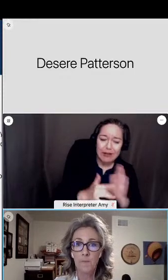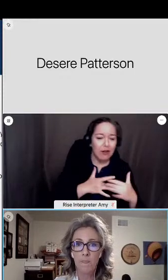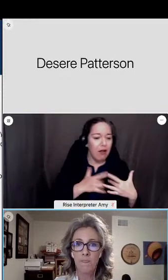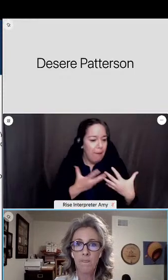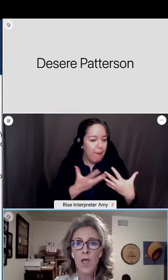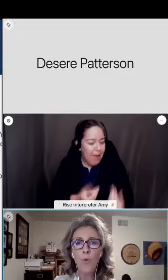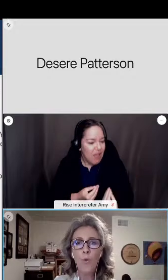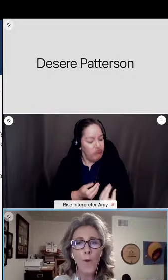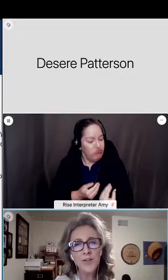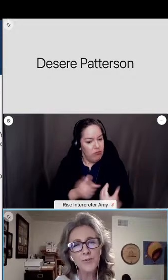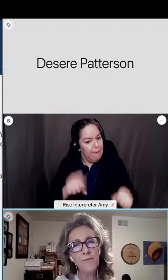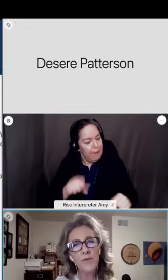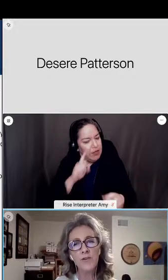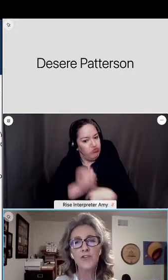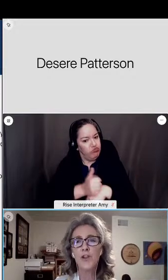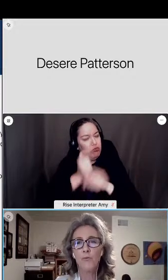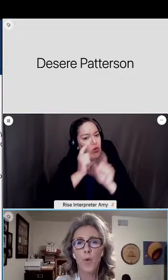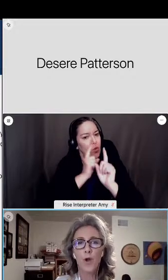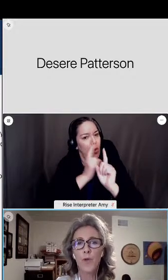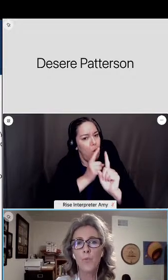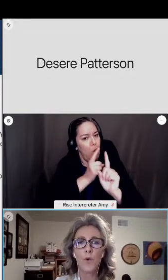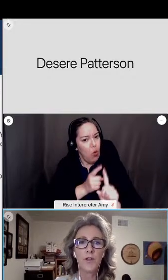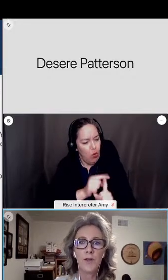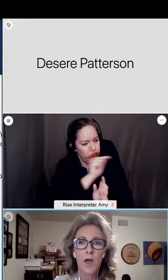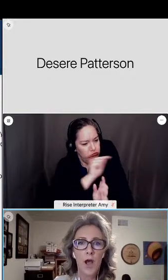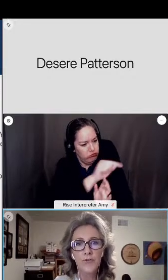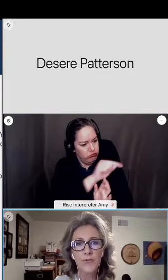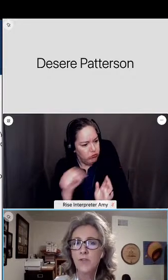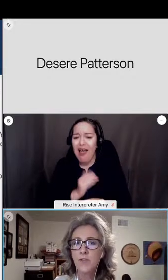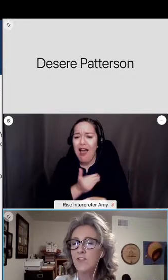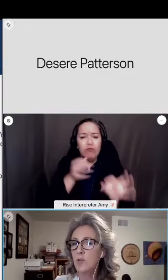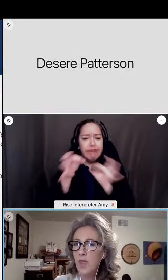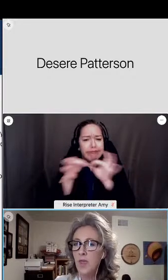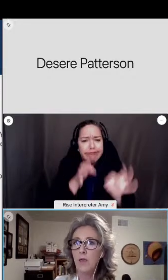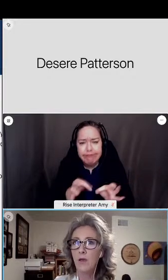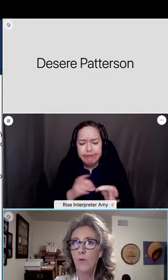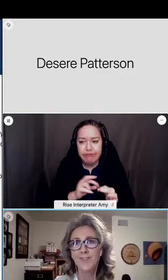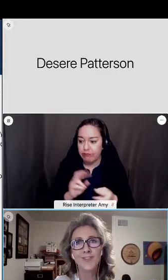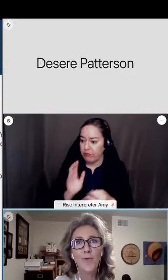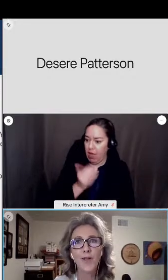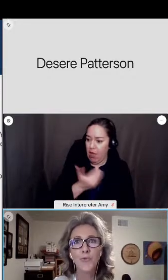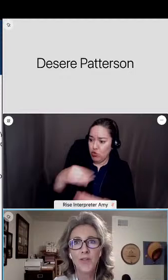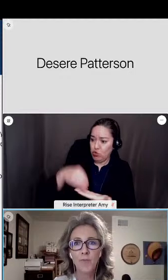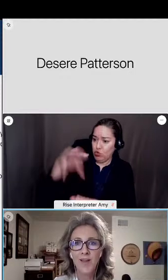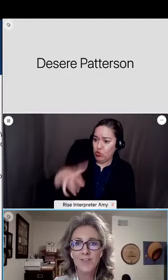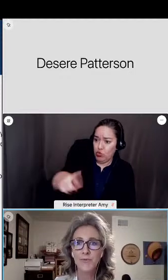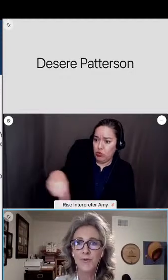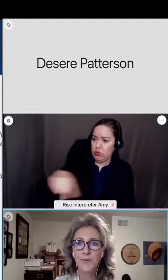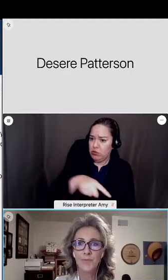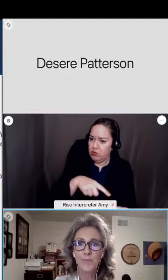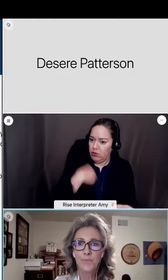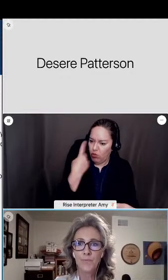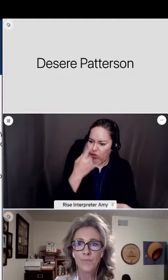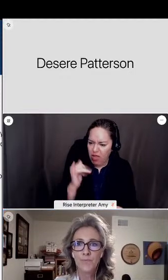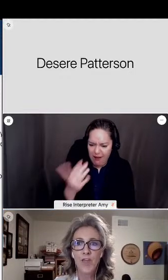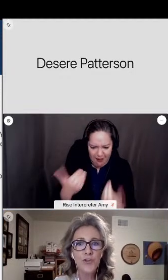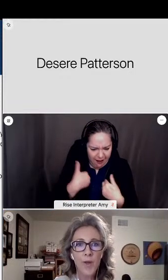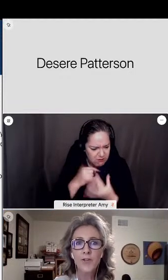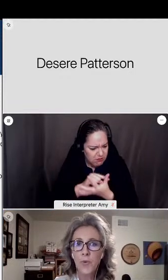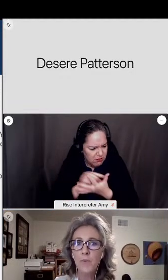setting. What was our definition of where we wanted our students to be once they graduate from high school.